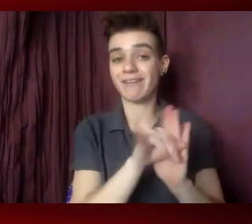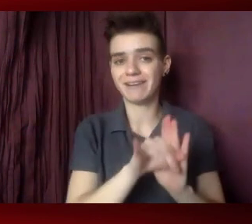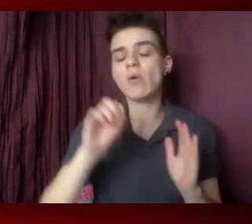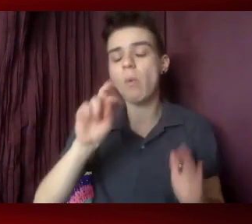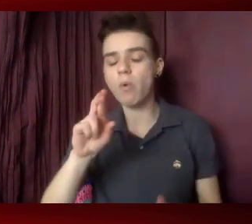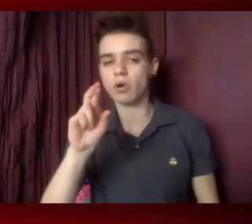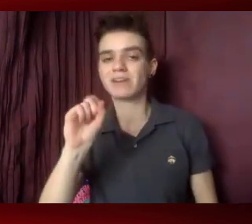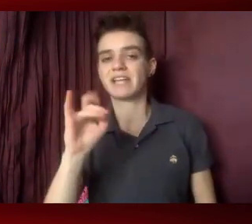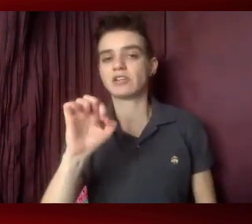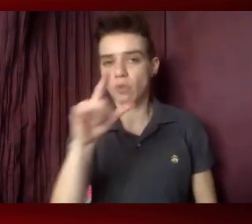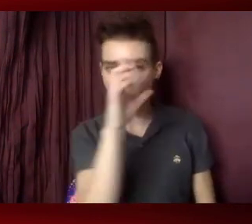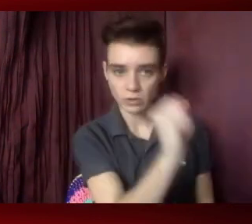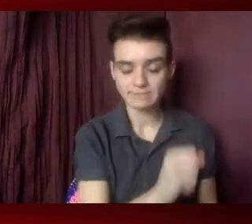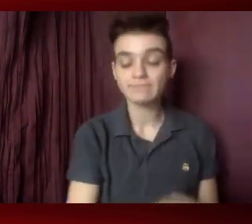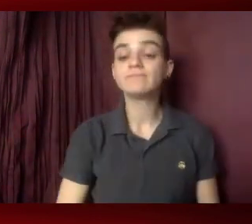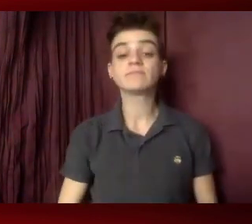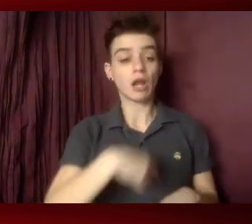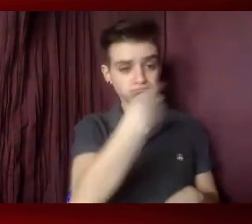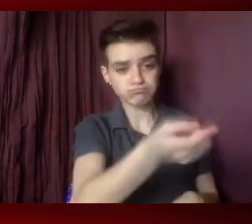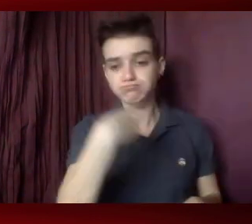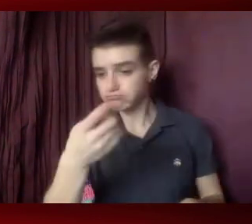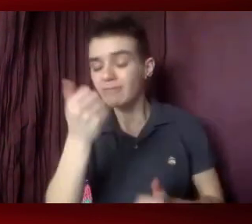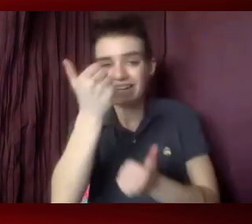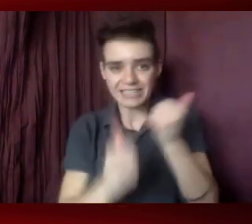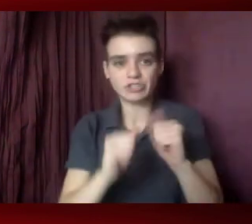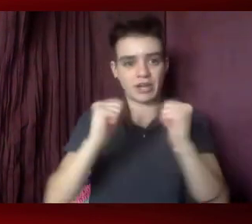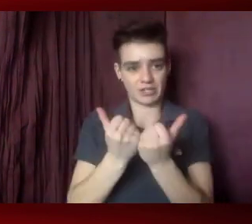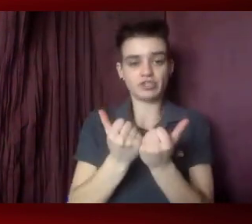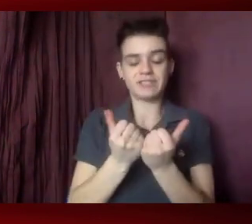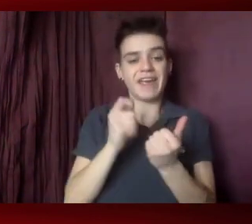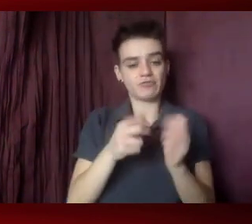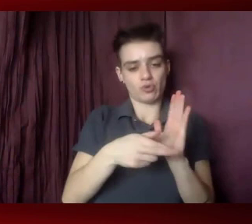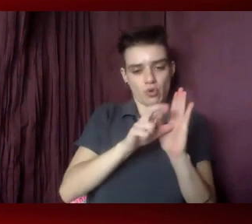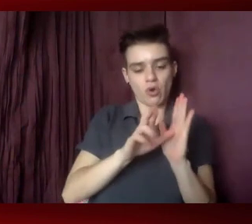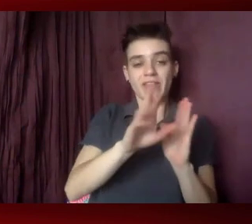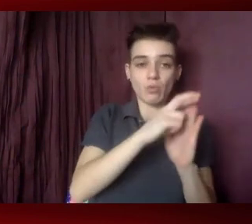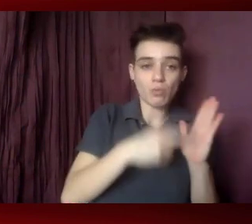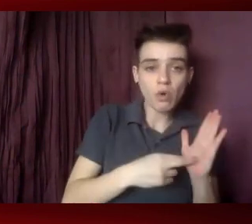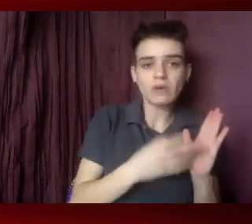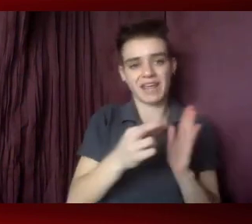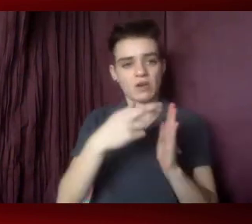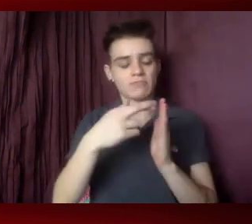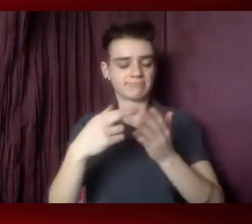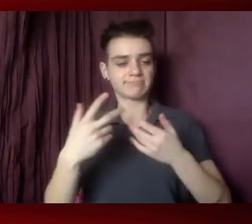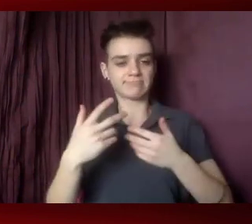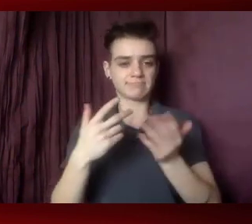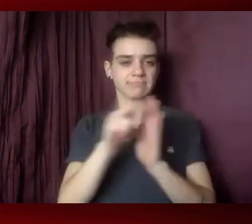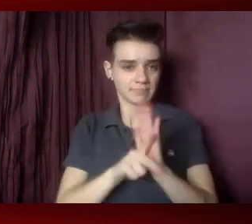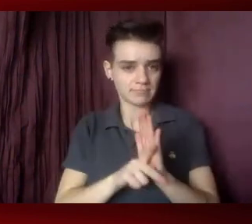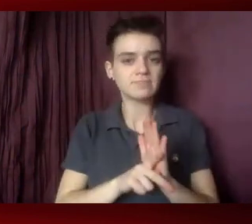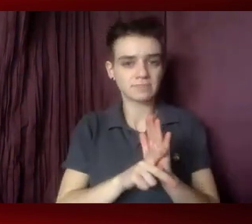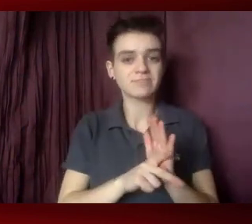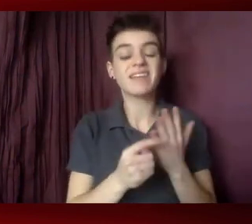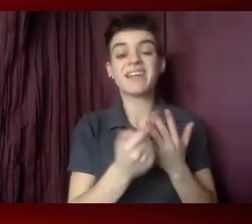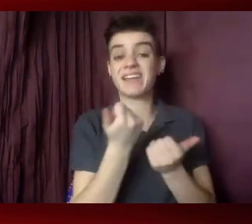directing each federal agency to review all of its rules, regulations, and policies to rescind or revise any that